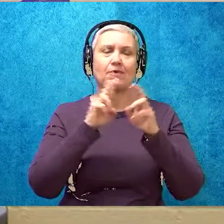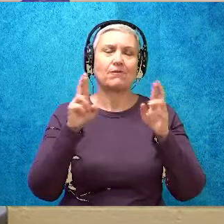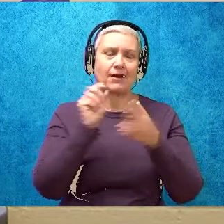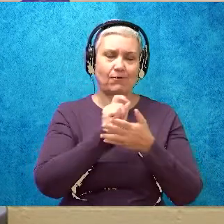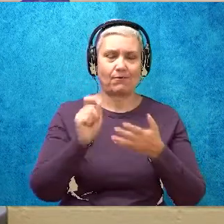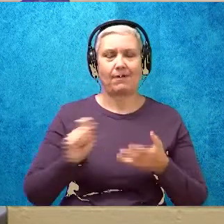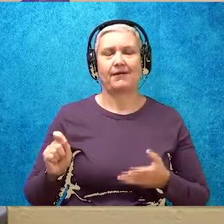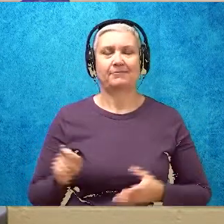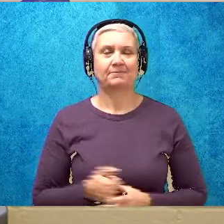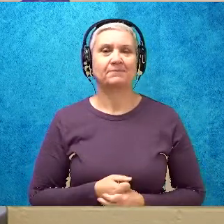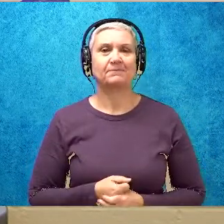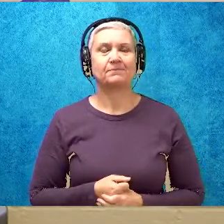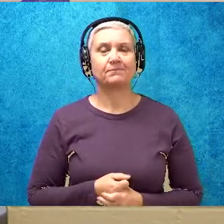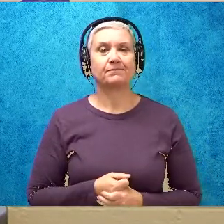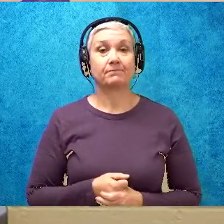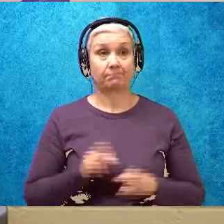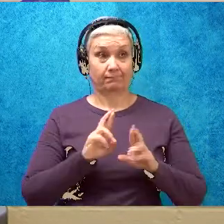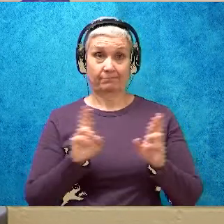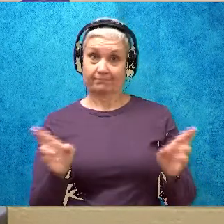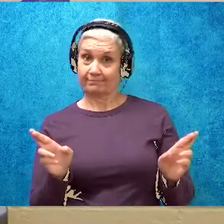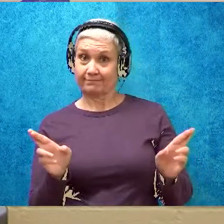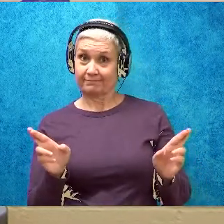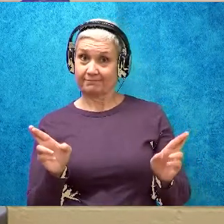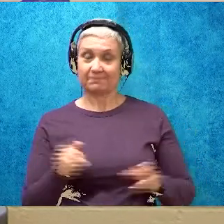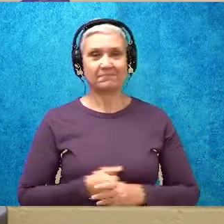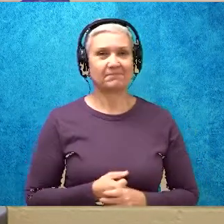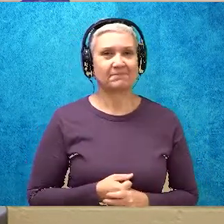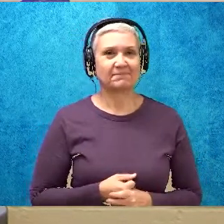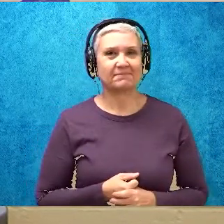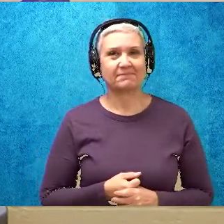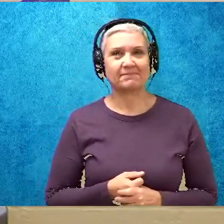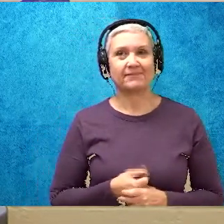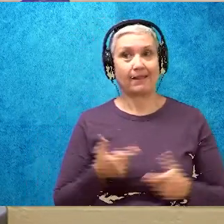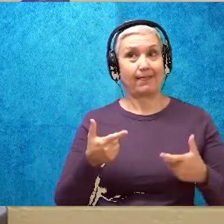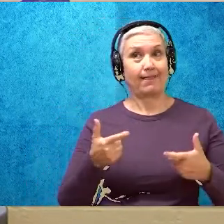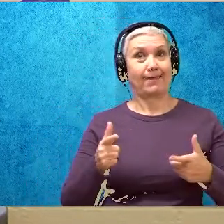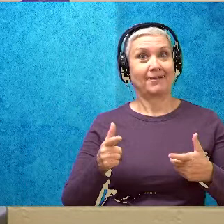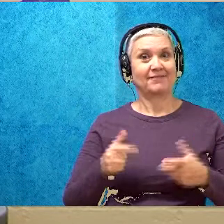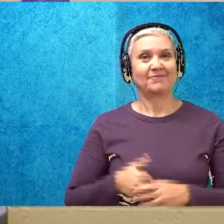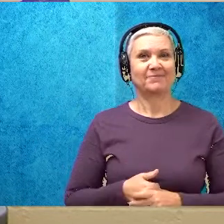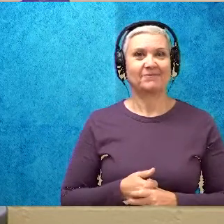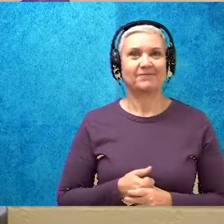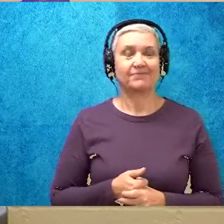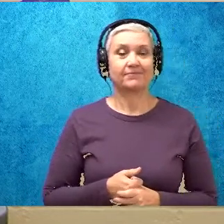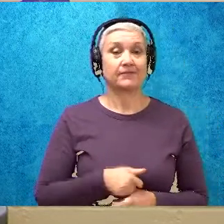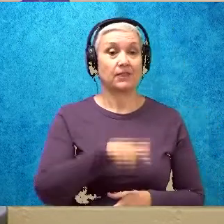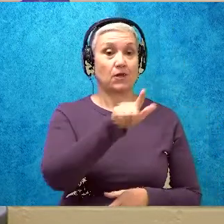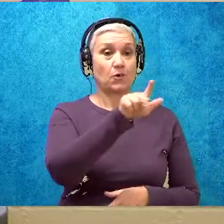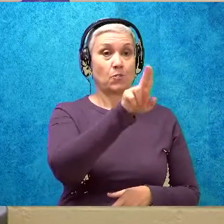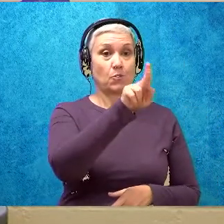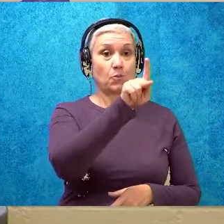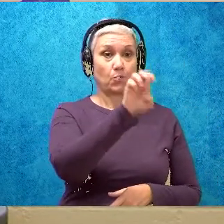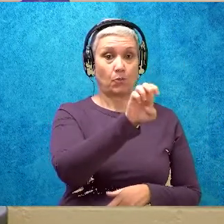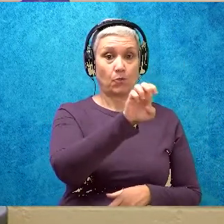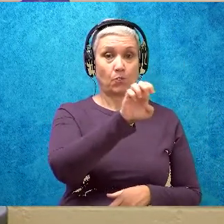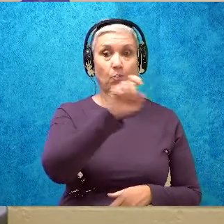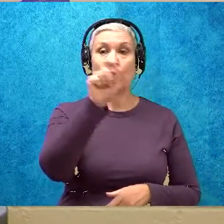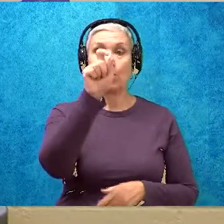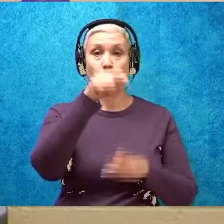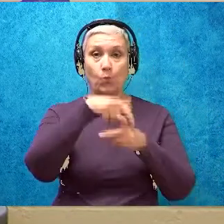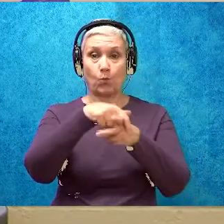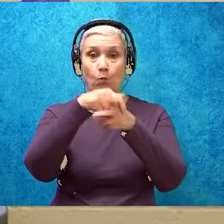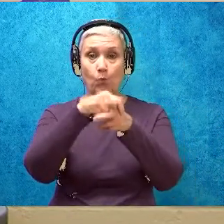Okay? Are we ready? Let's go. Luke rode a